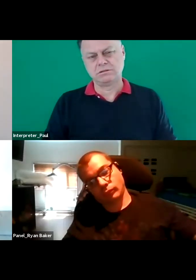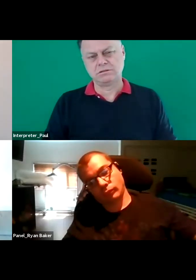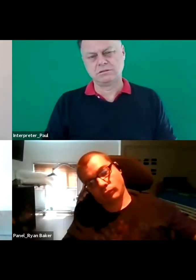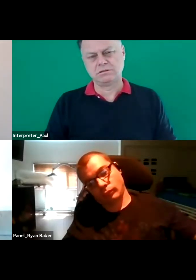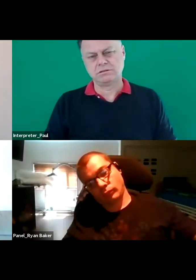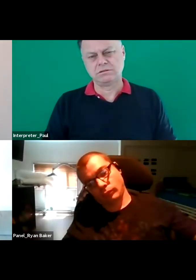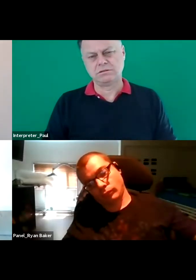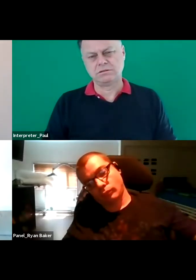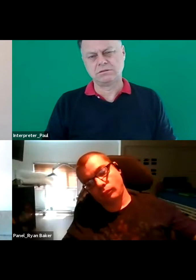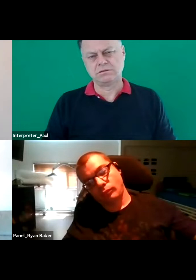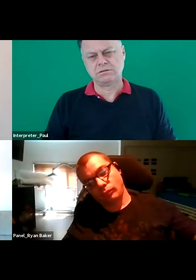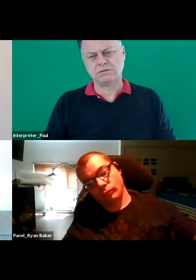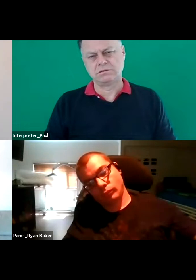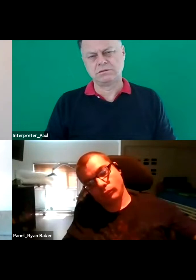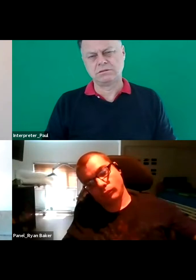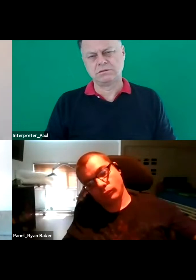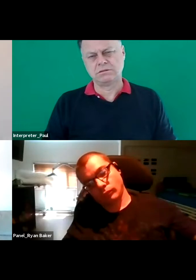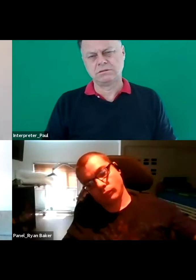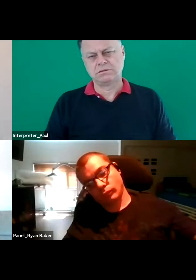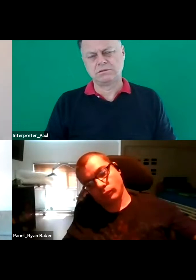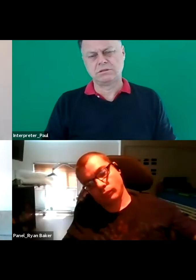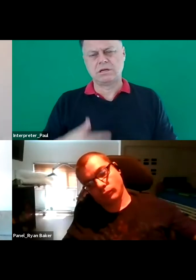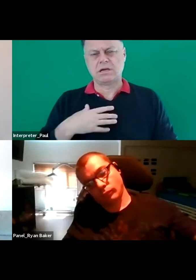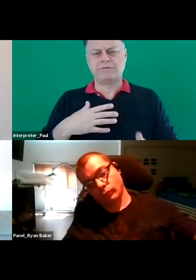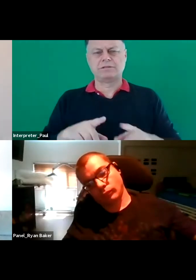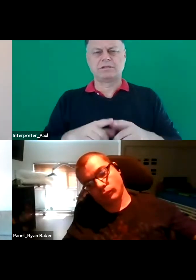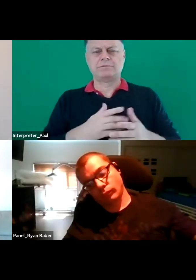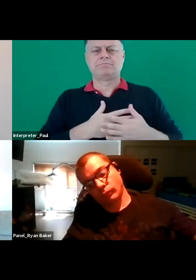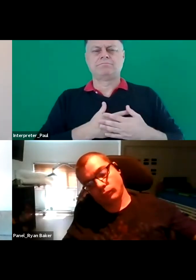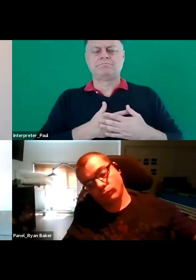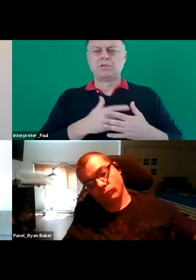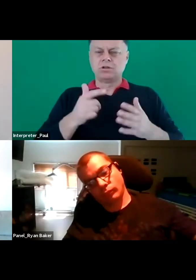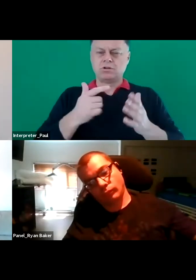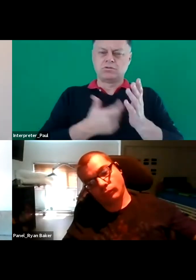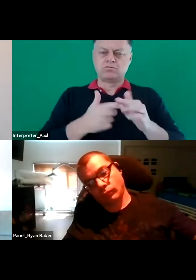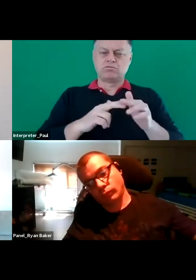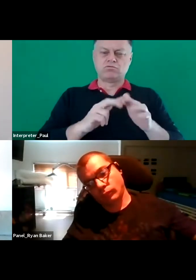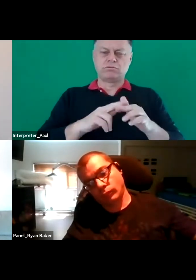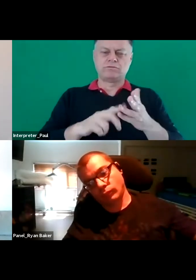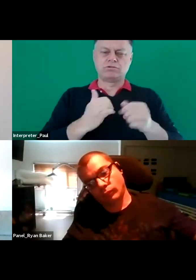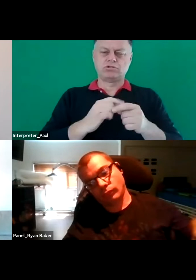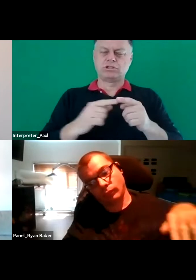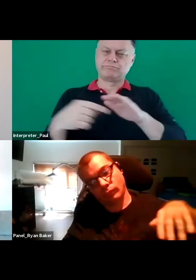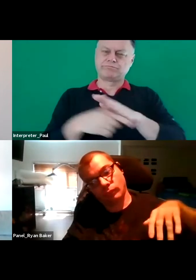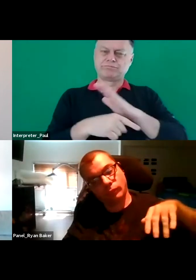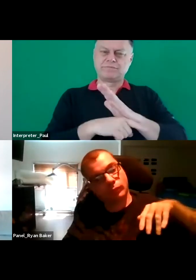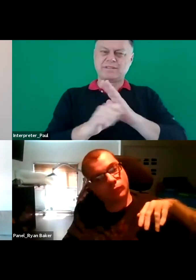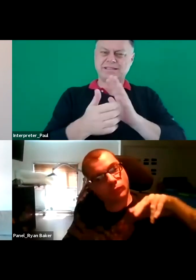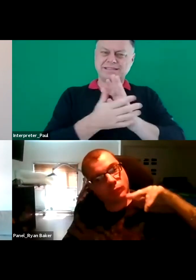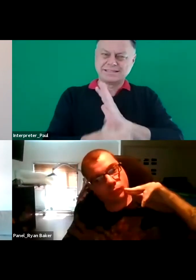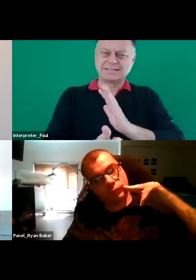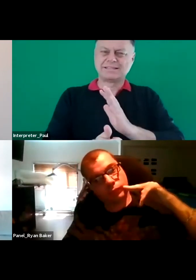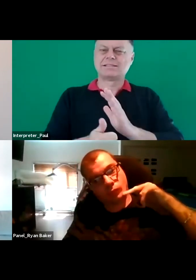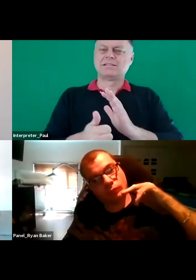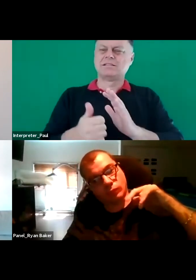we see the skills and capacity of refugees and that's something we need